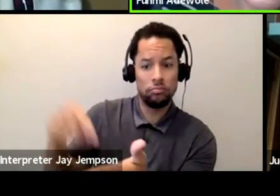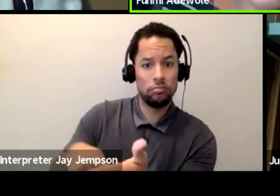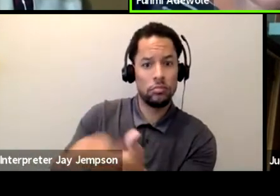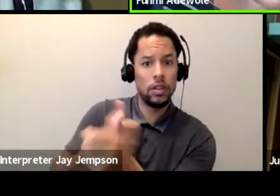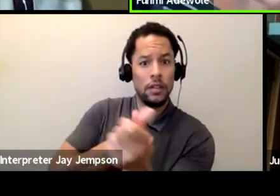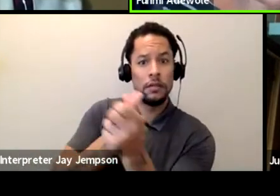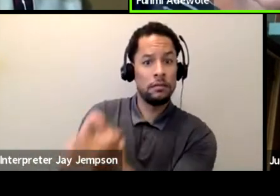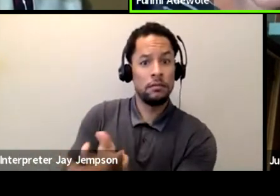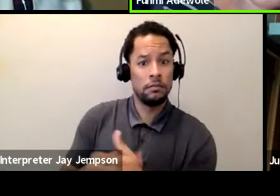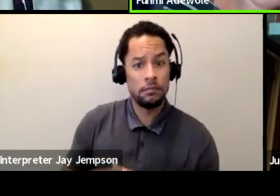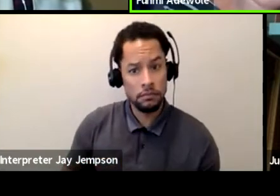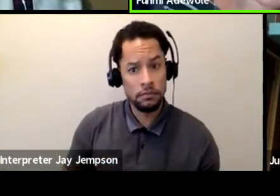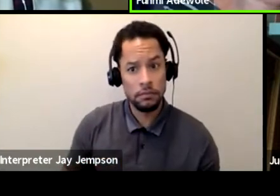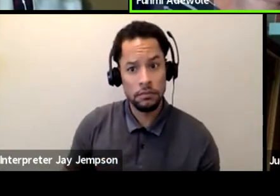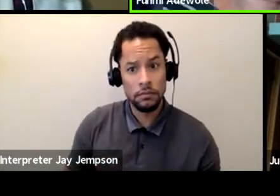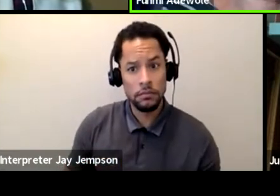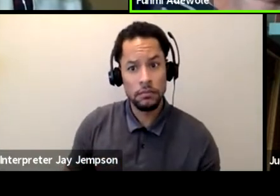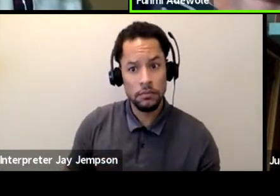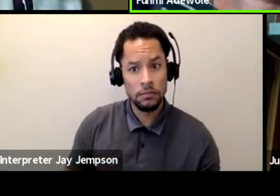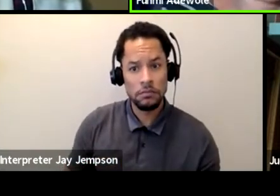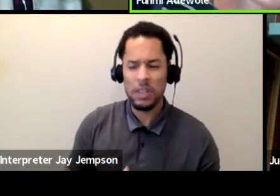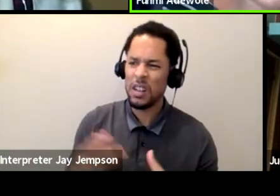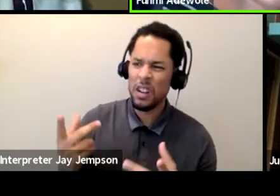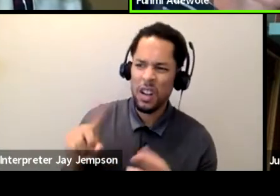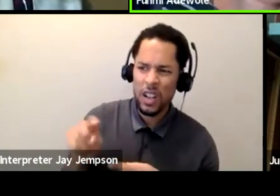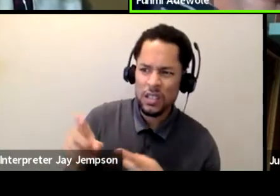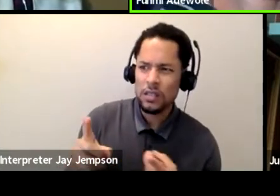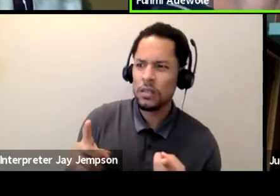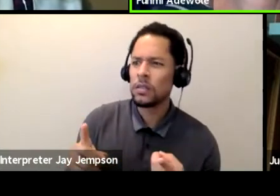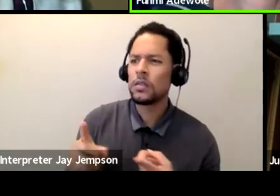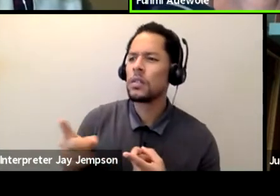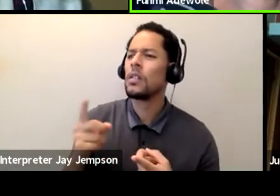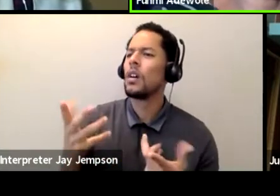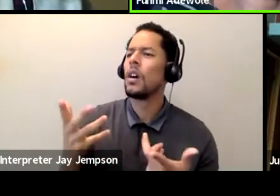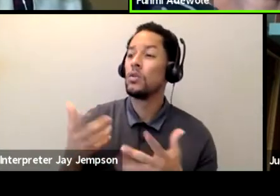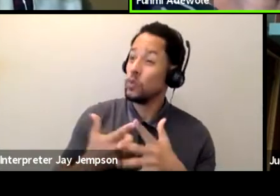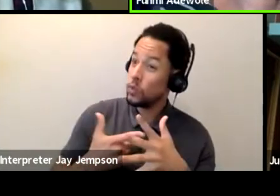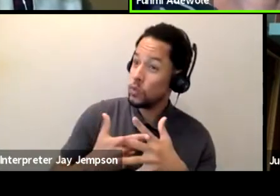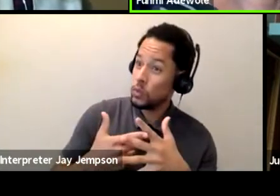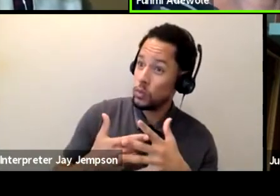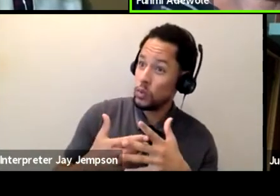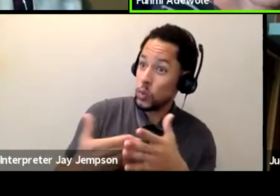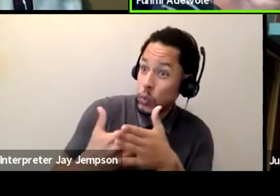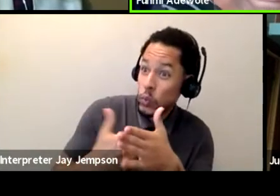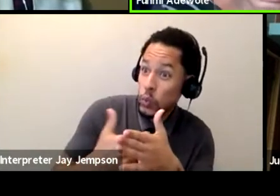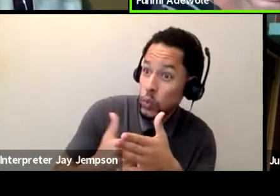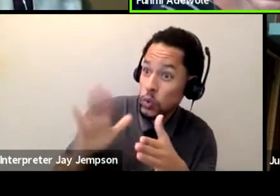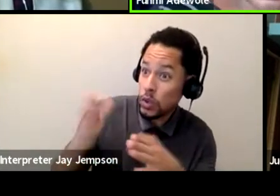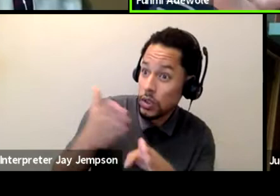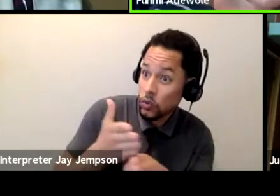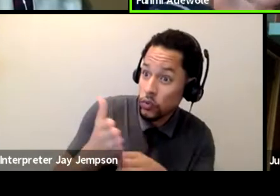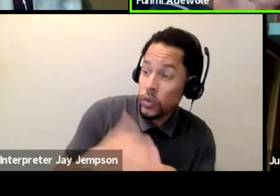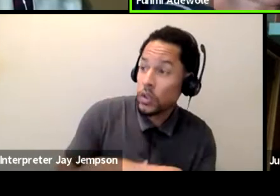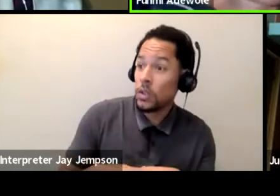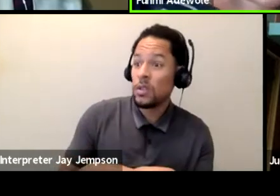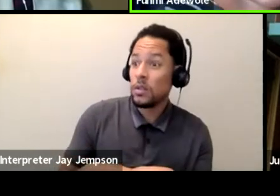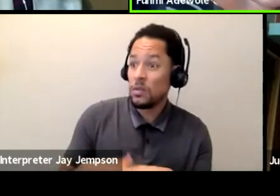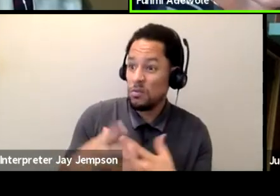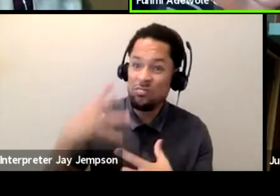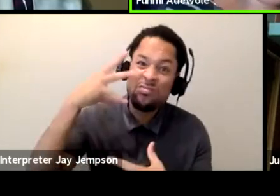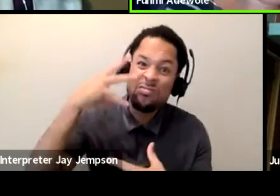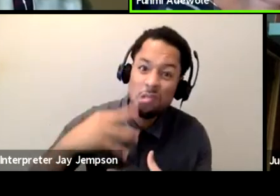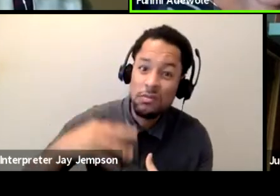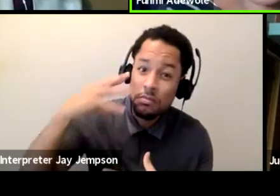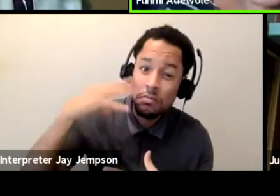Um, I find out where they are in their career, what their trajectory is, i.e. what they're trying to, which kind of audiences. I try and make them